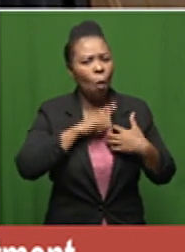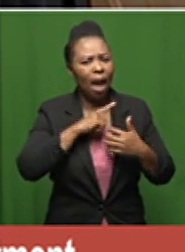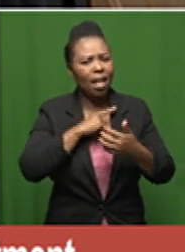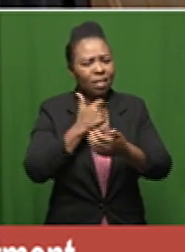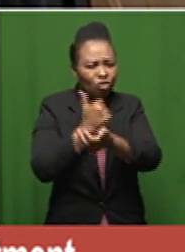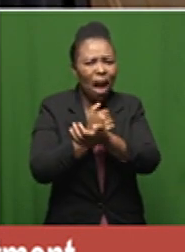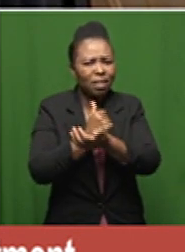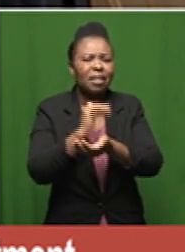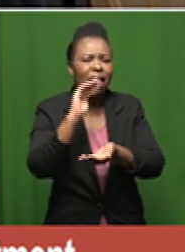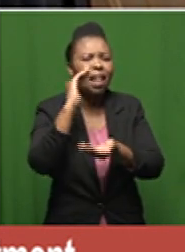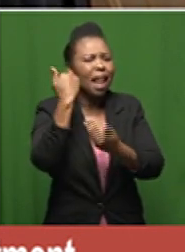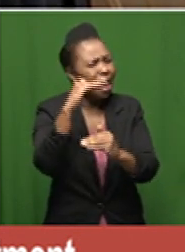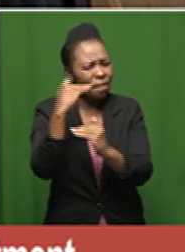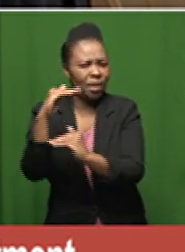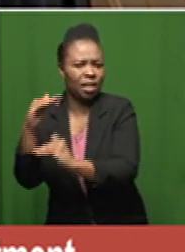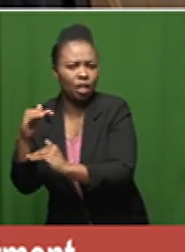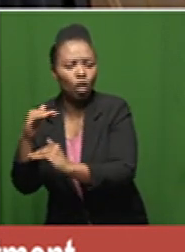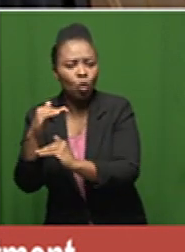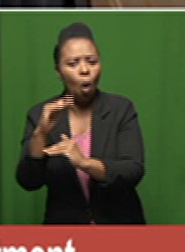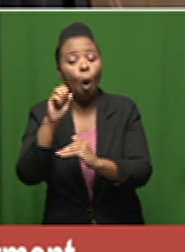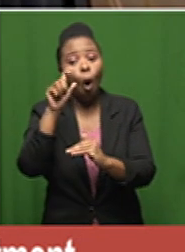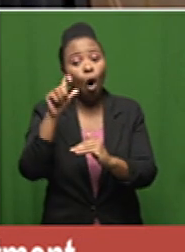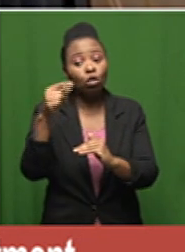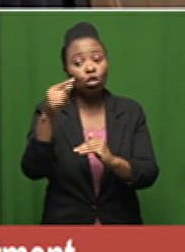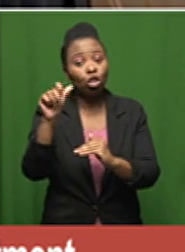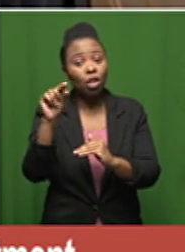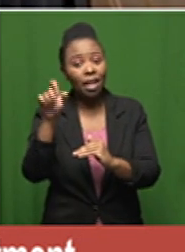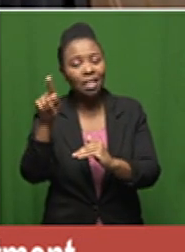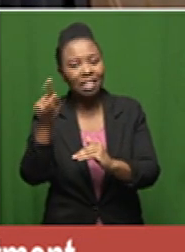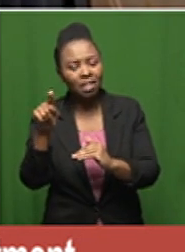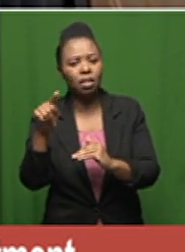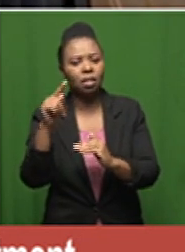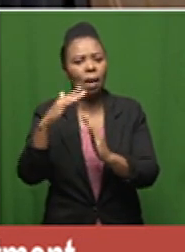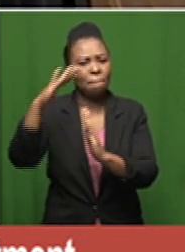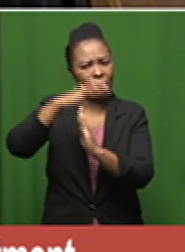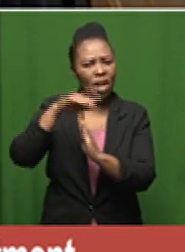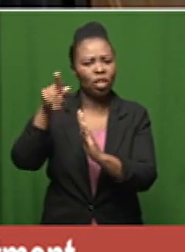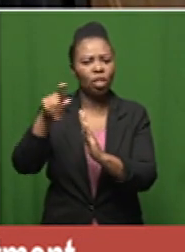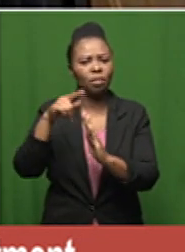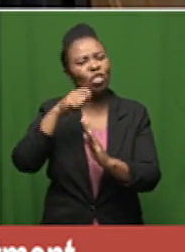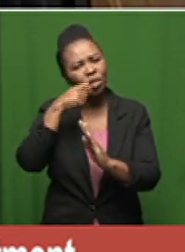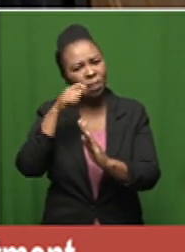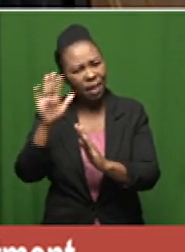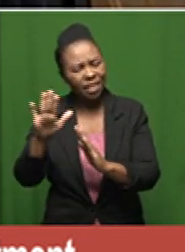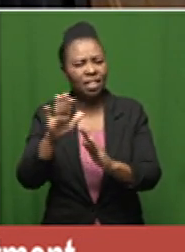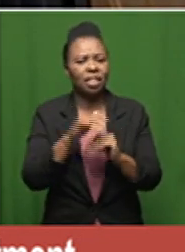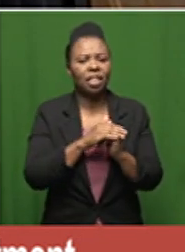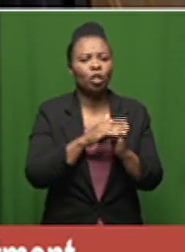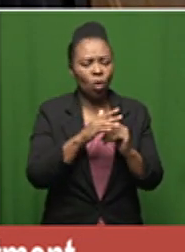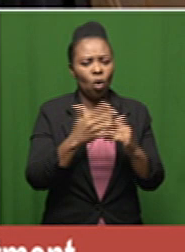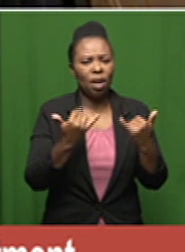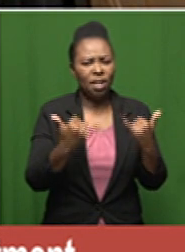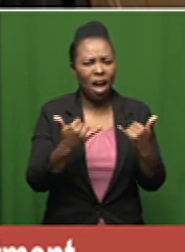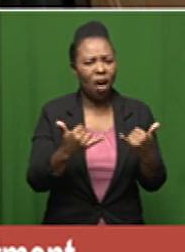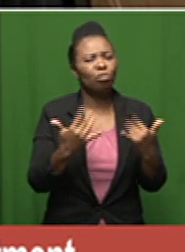that are available at this point in time oxygen is the major thing and and corticosteroids are the major modality of treatment and so it